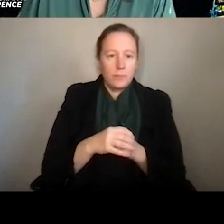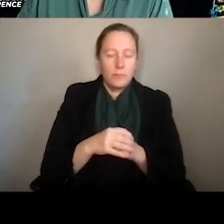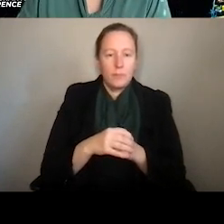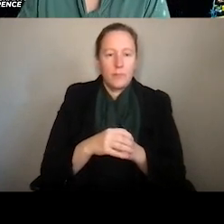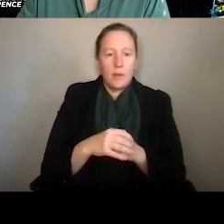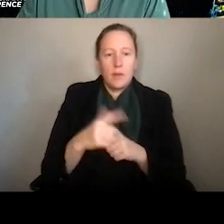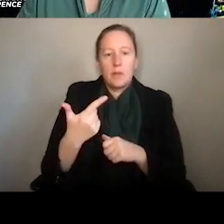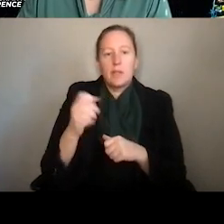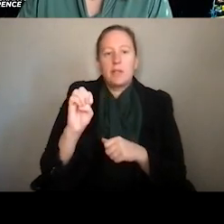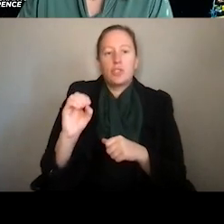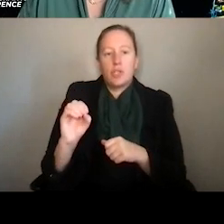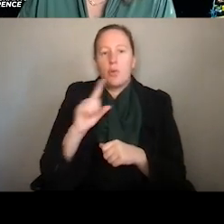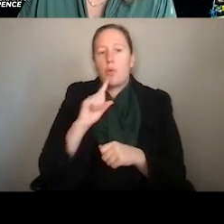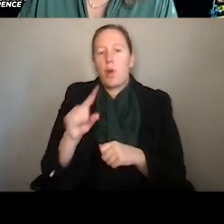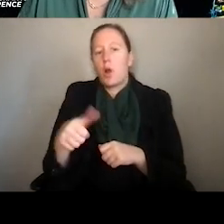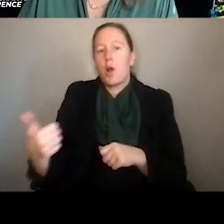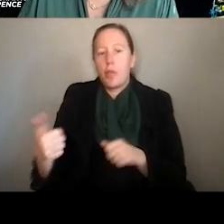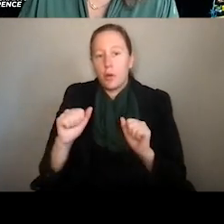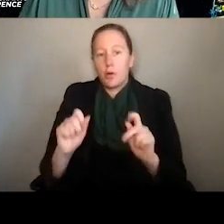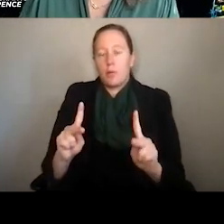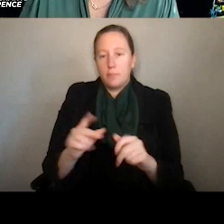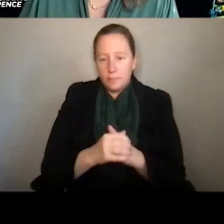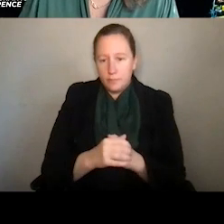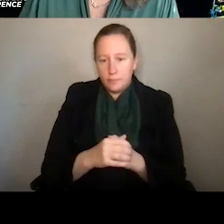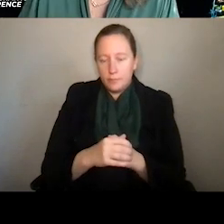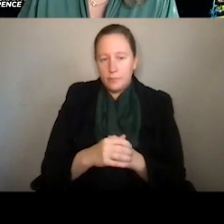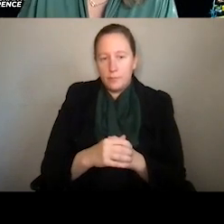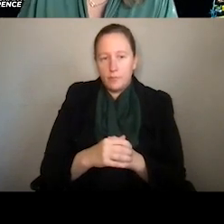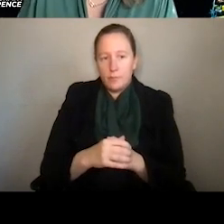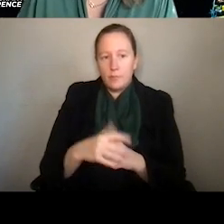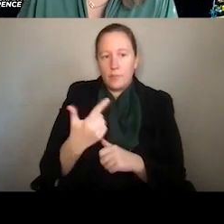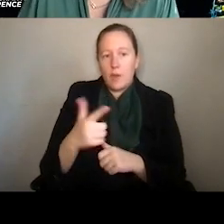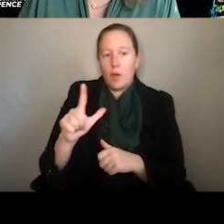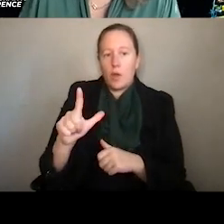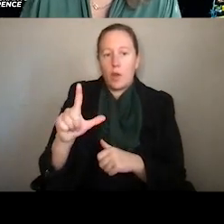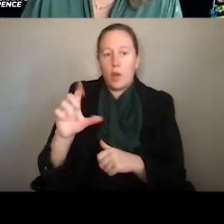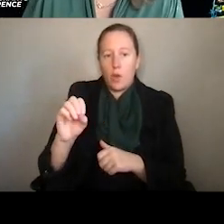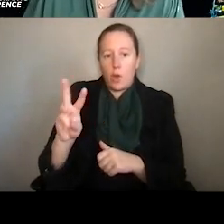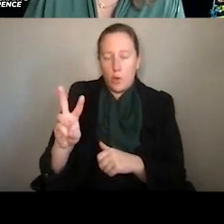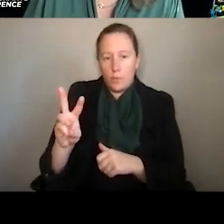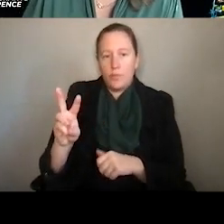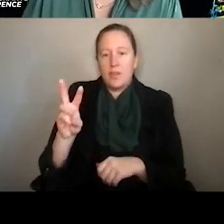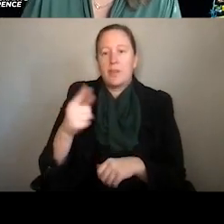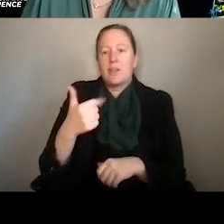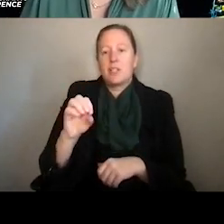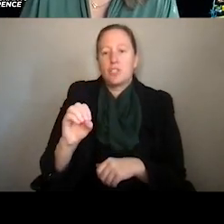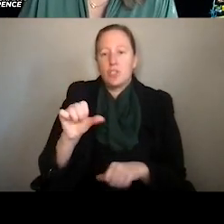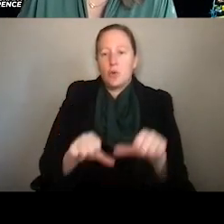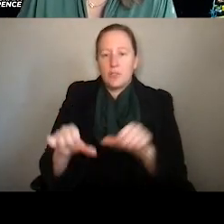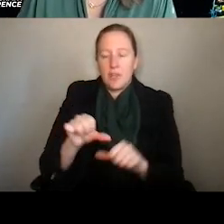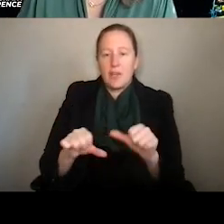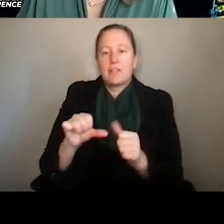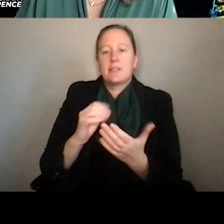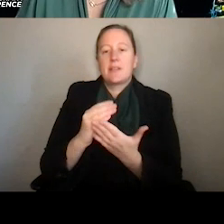Within GEO, there are a few other opportunities that you might be interested in. So GLOW, or Geoscience Lessons For and From Other